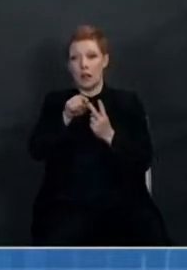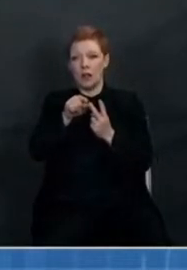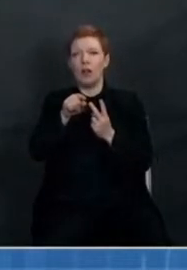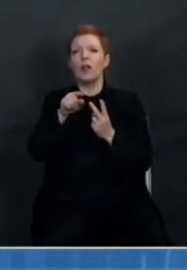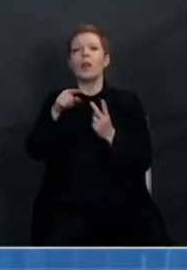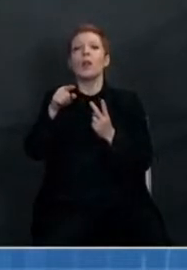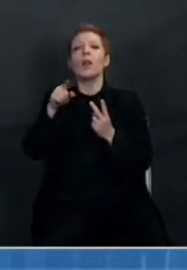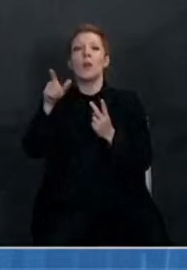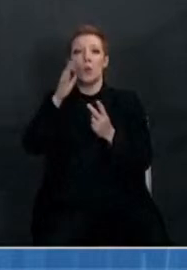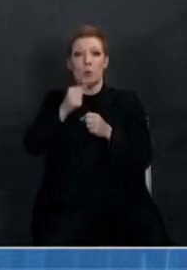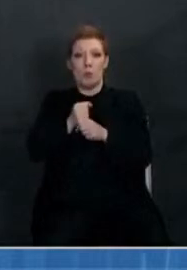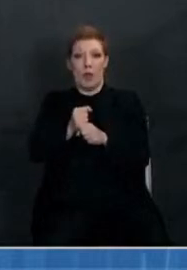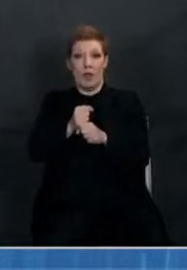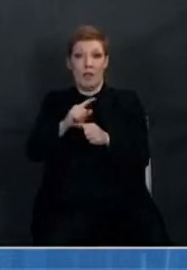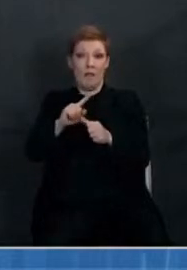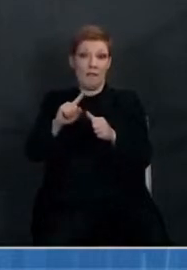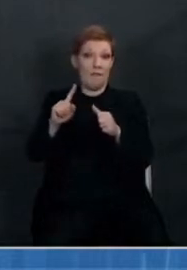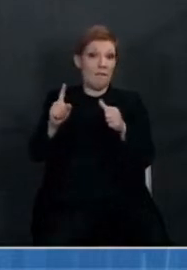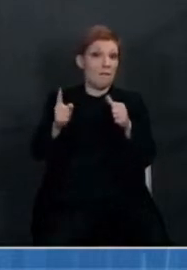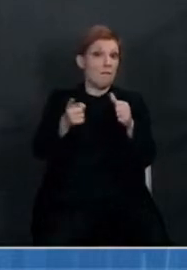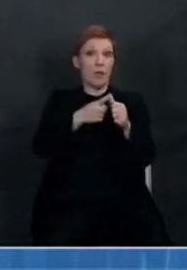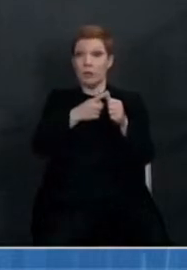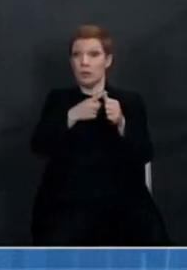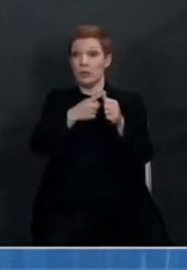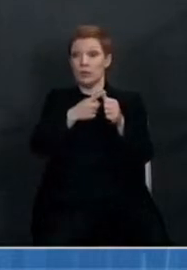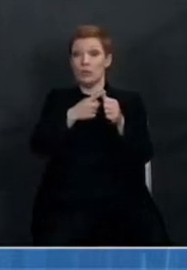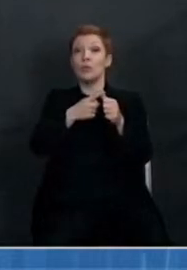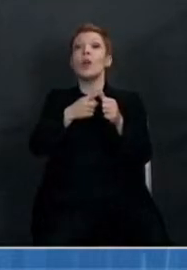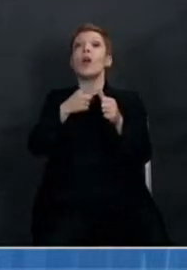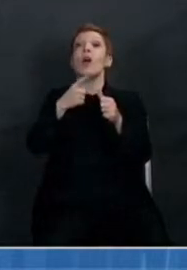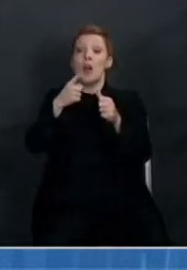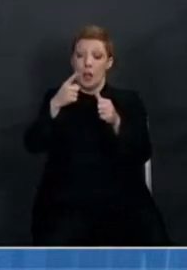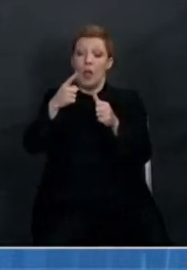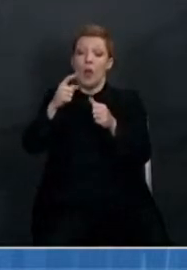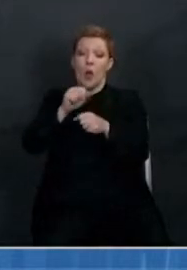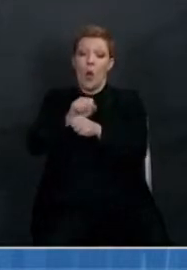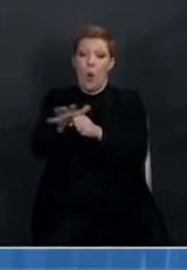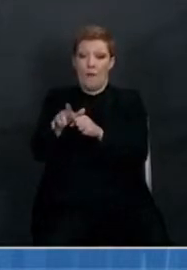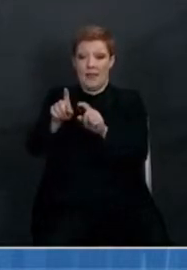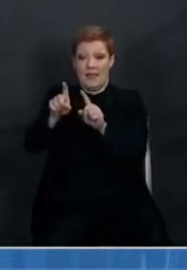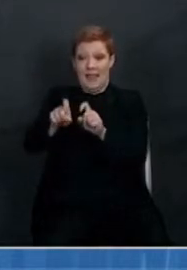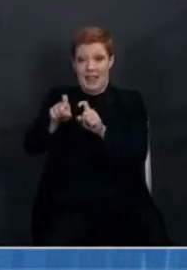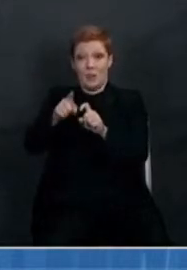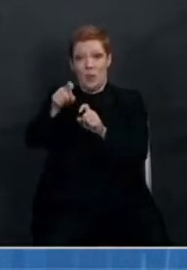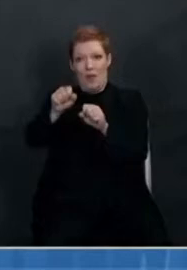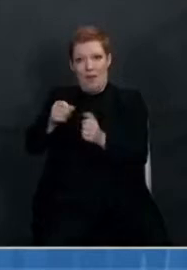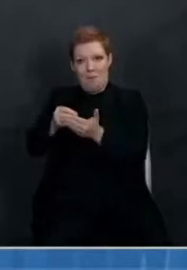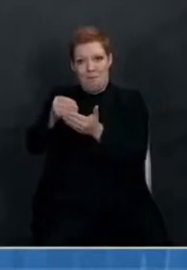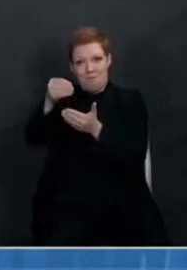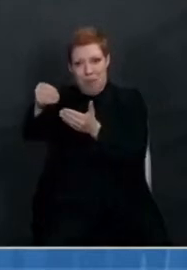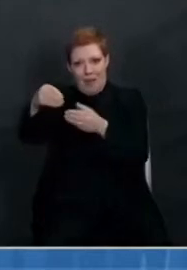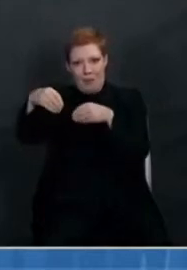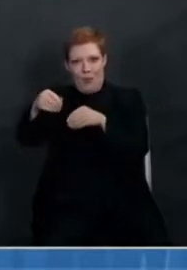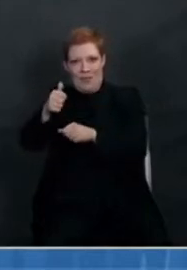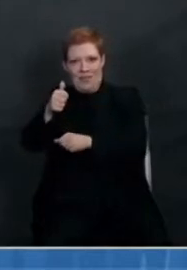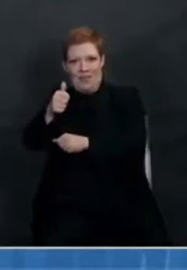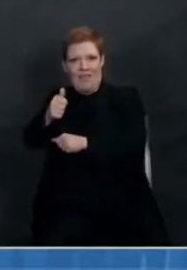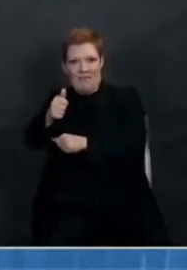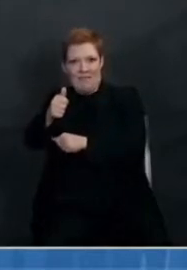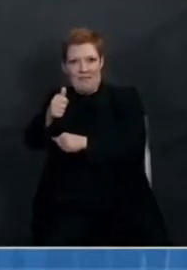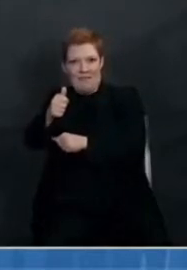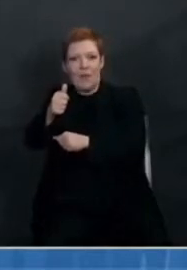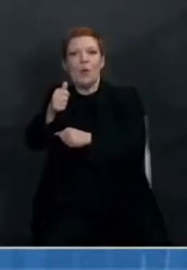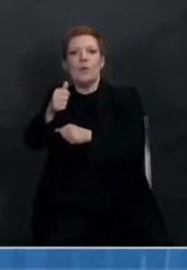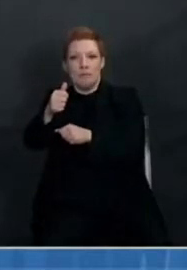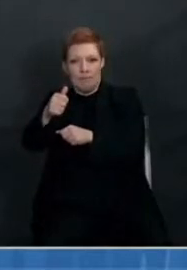over-the-counter at-home COVID test. The test is made by a company called Illume, and